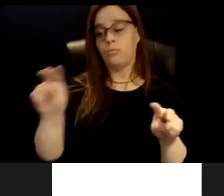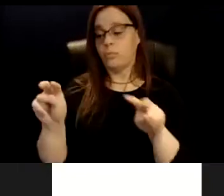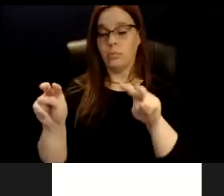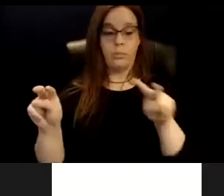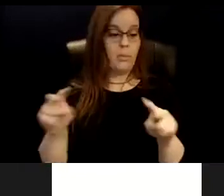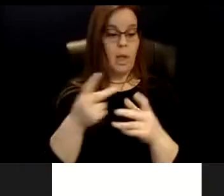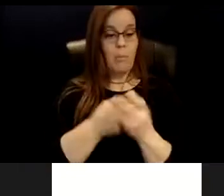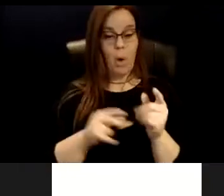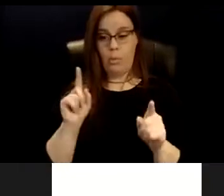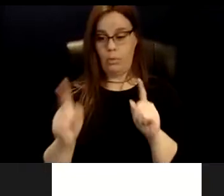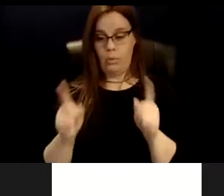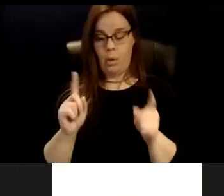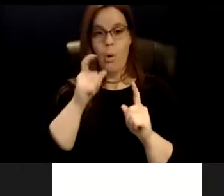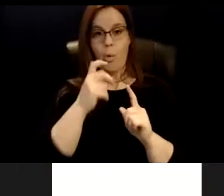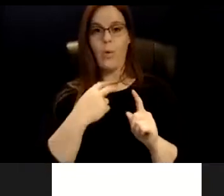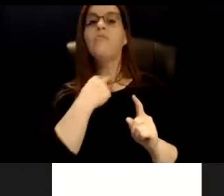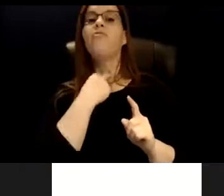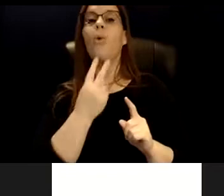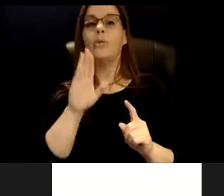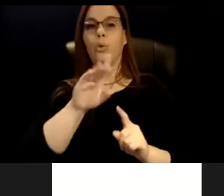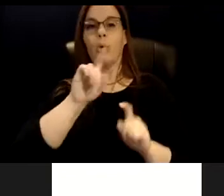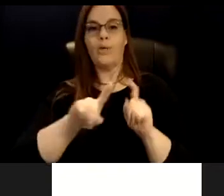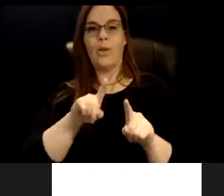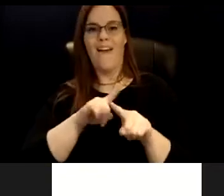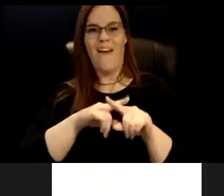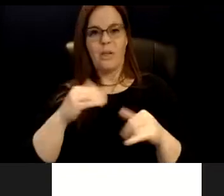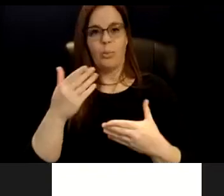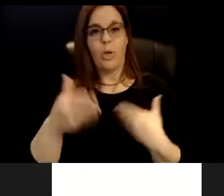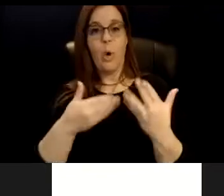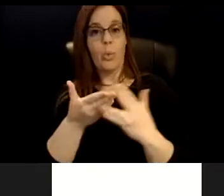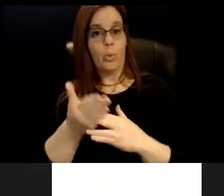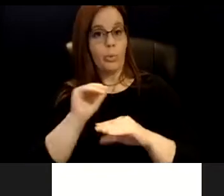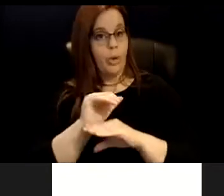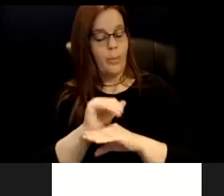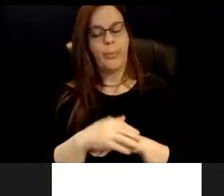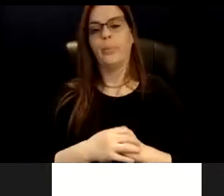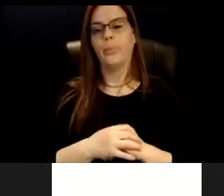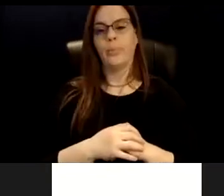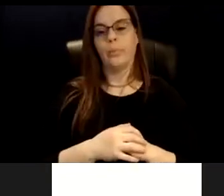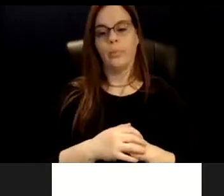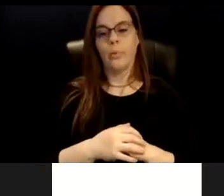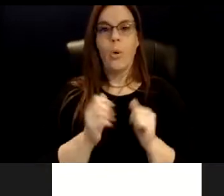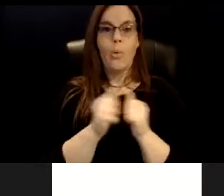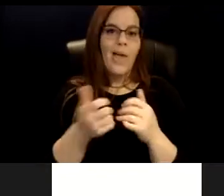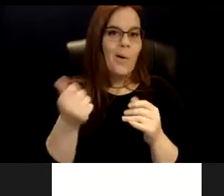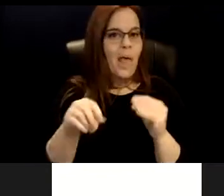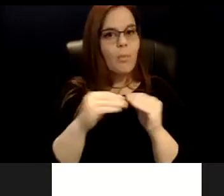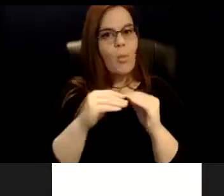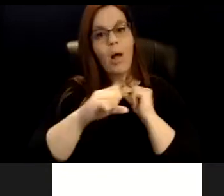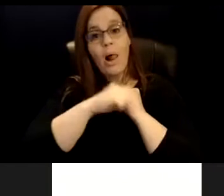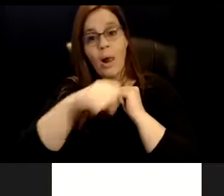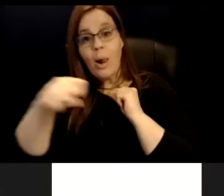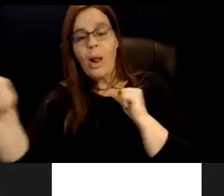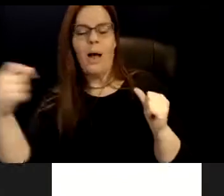will voice your question as we move through the night. So with no further ado, we're very excited to have this